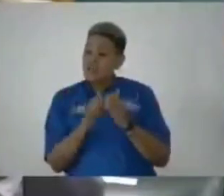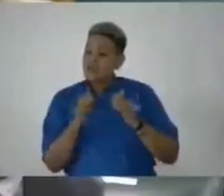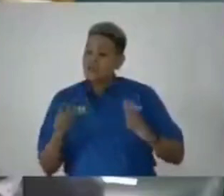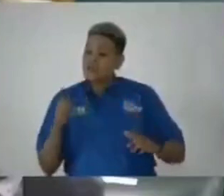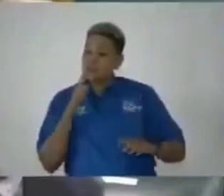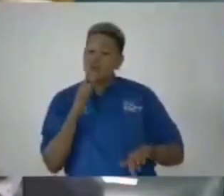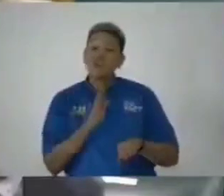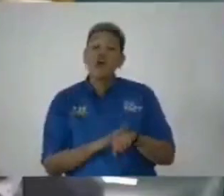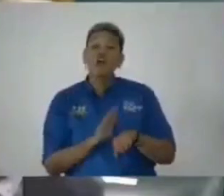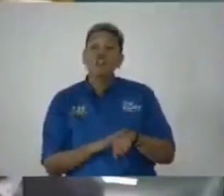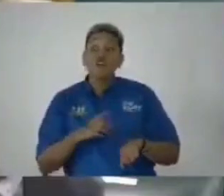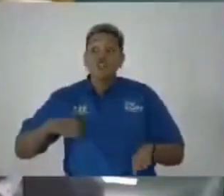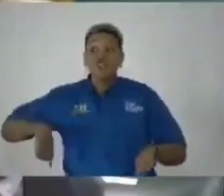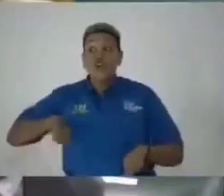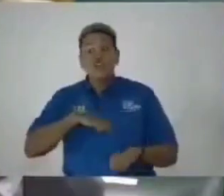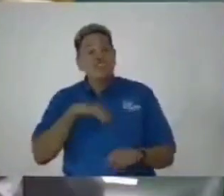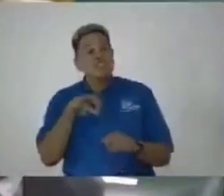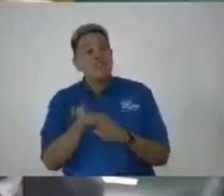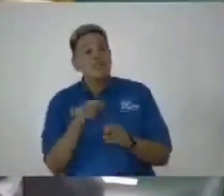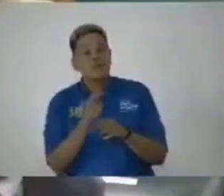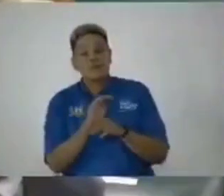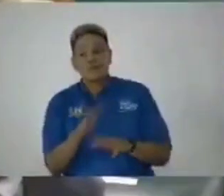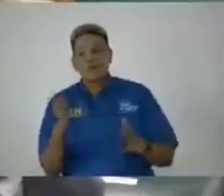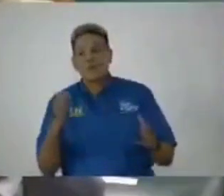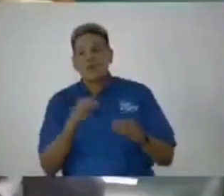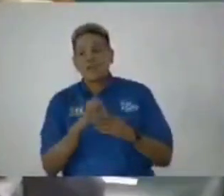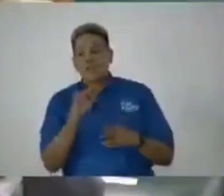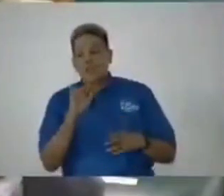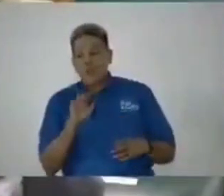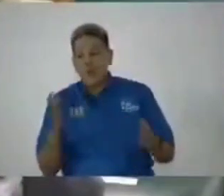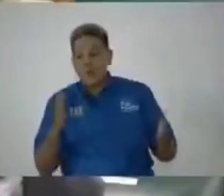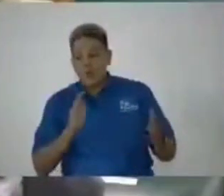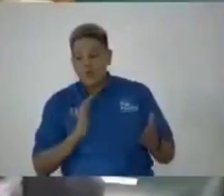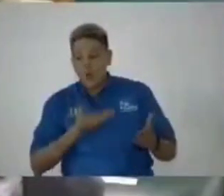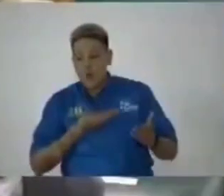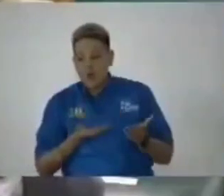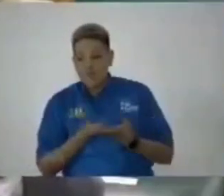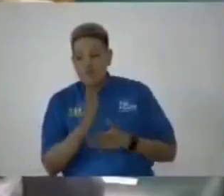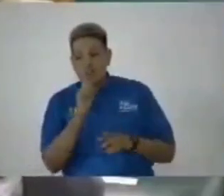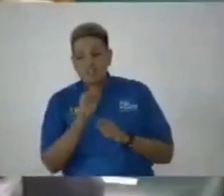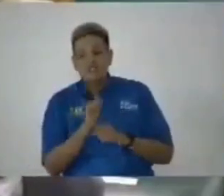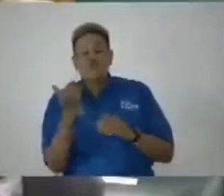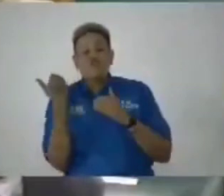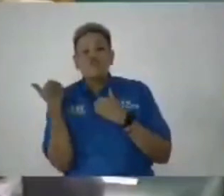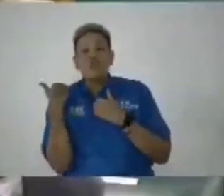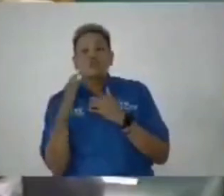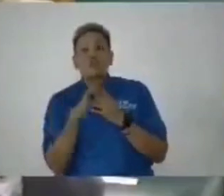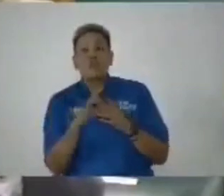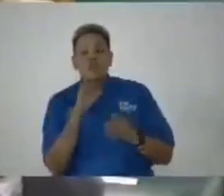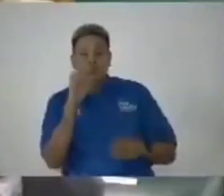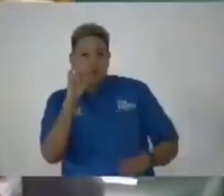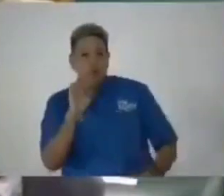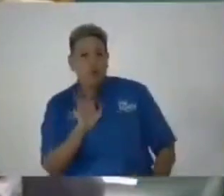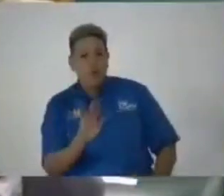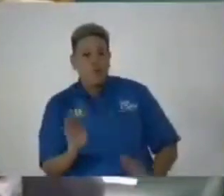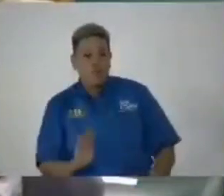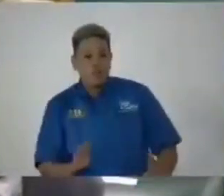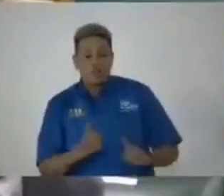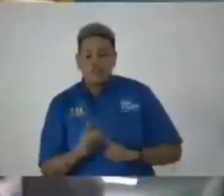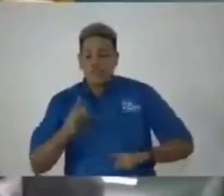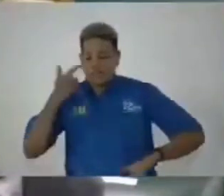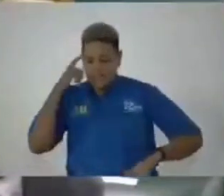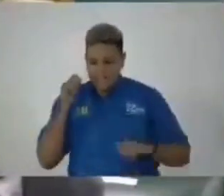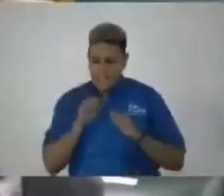consulting us as to what is in the code, what are our rights and responsibilities based on the code. And, Madam Speaker, think it's a